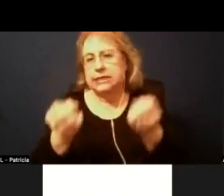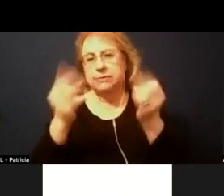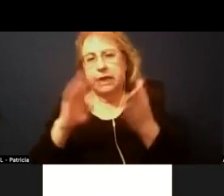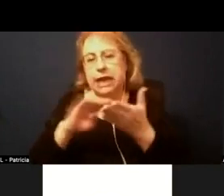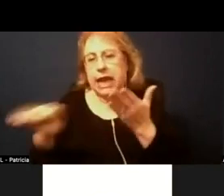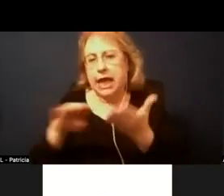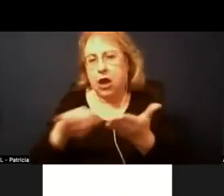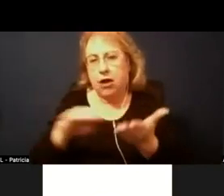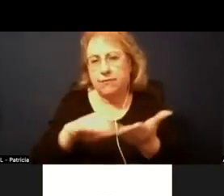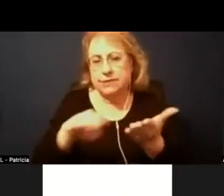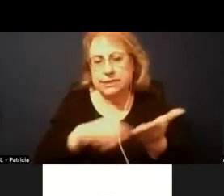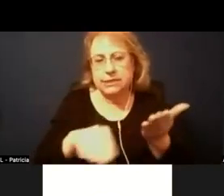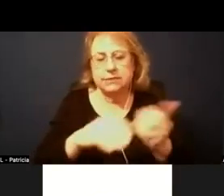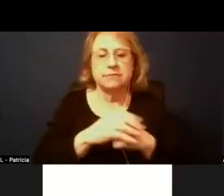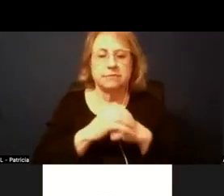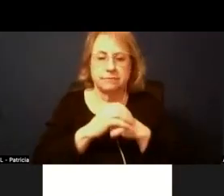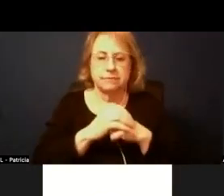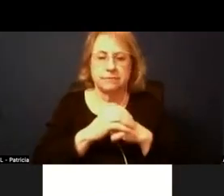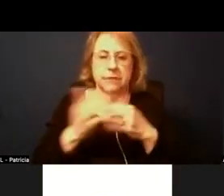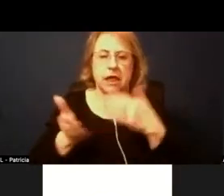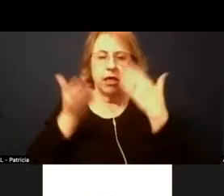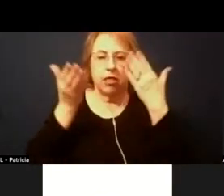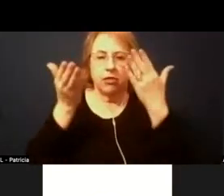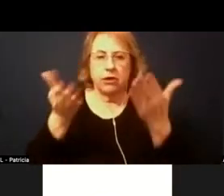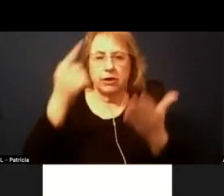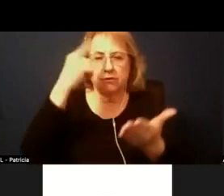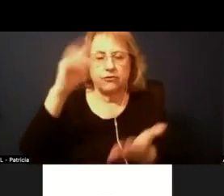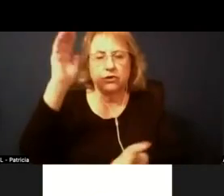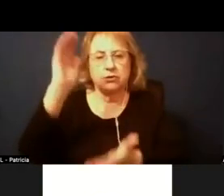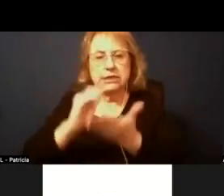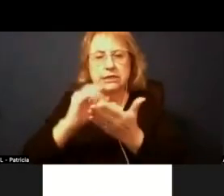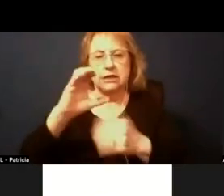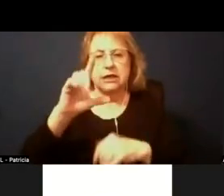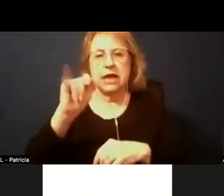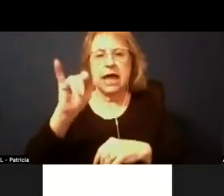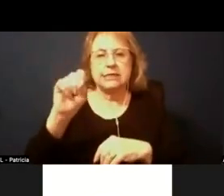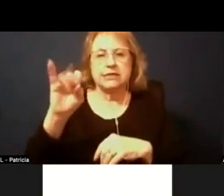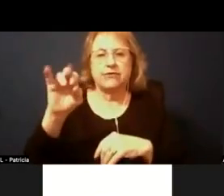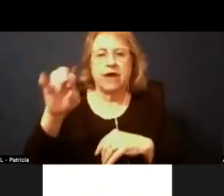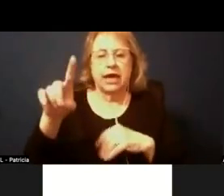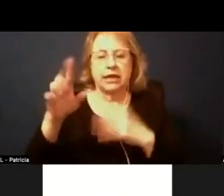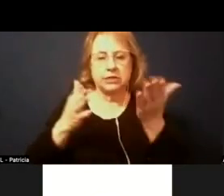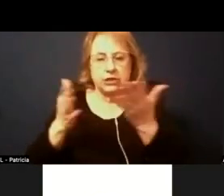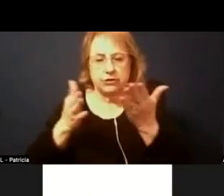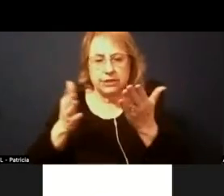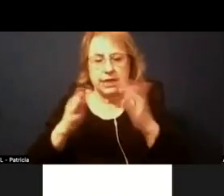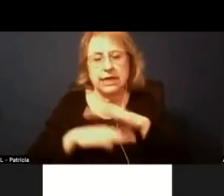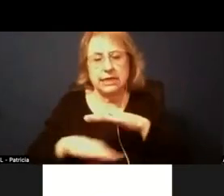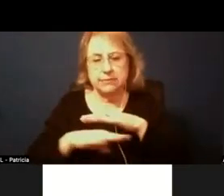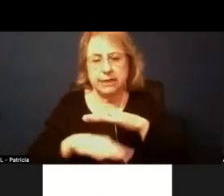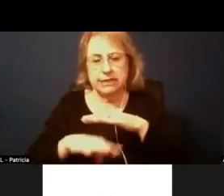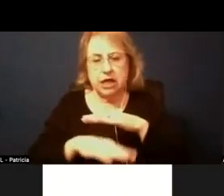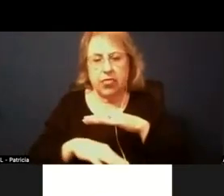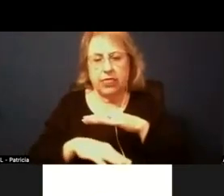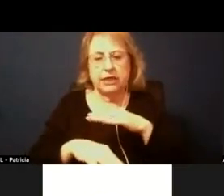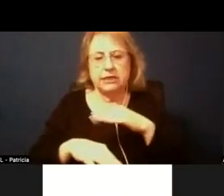resolution um the recommendation for the reduction of classified services is based upon the following factors um